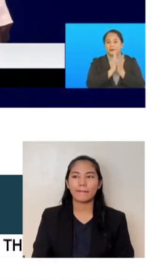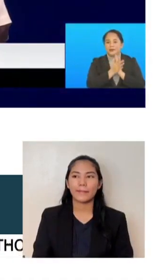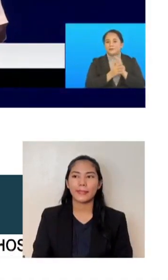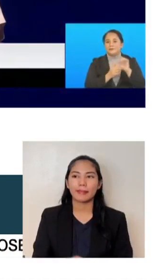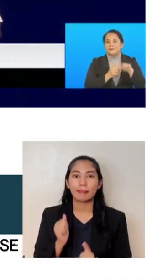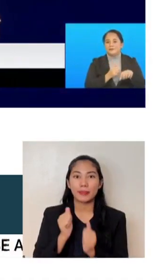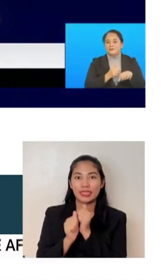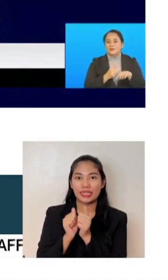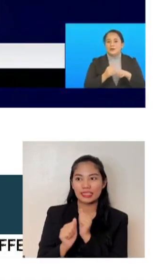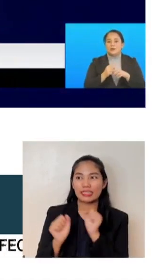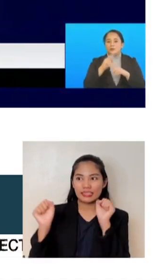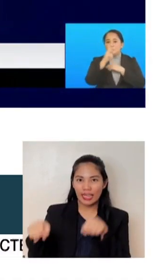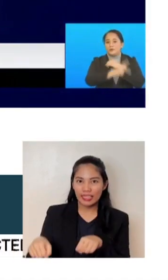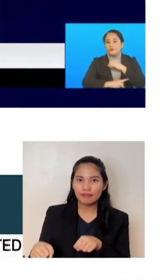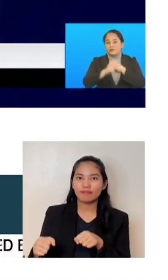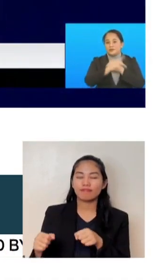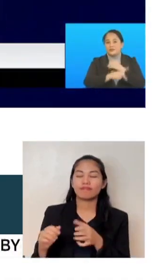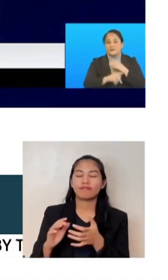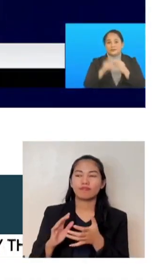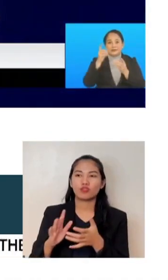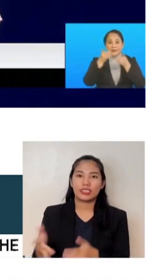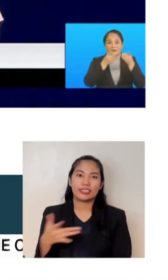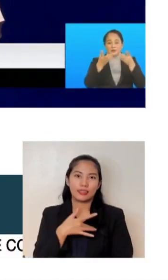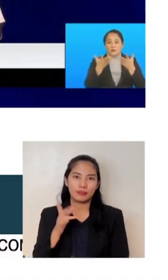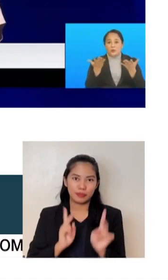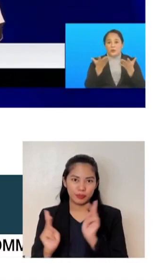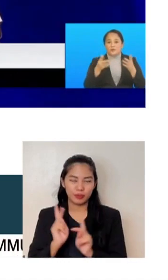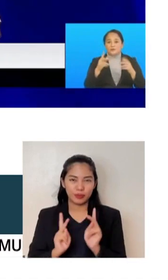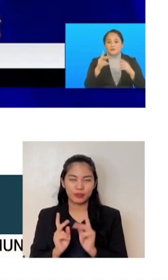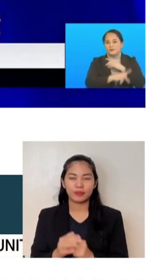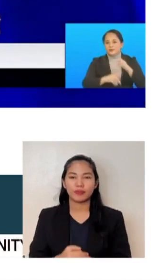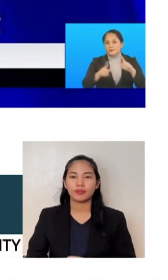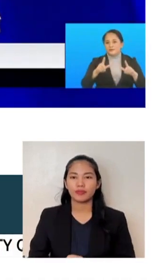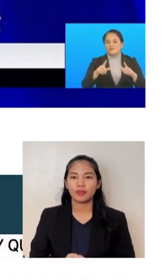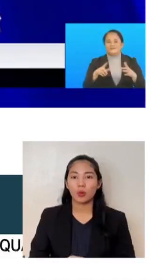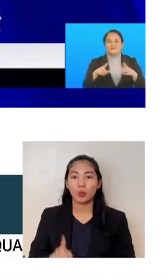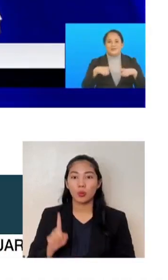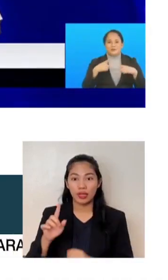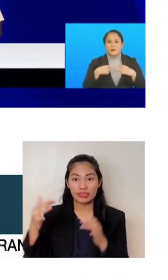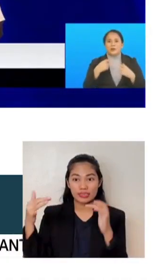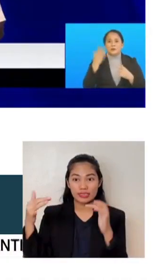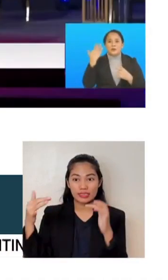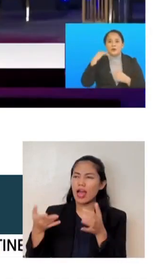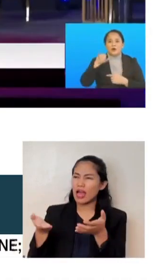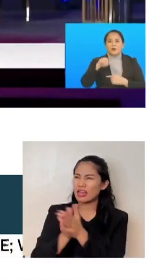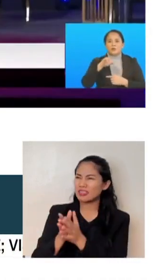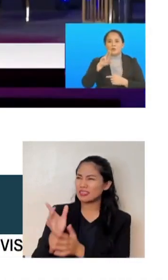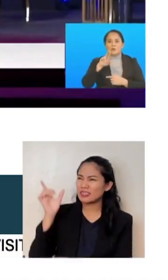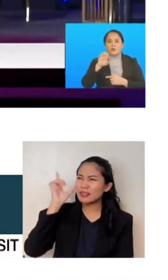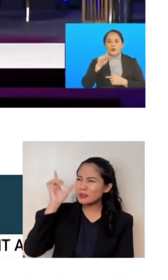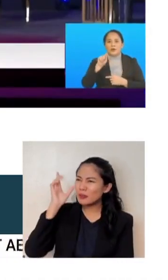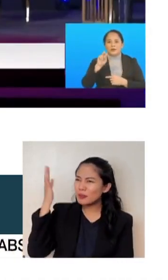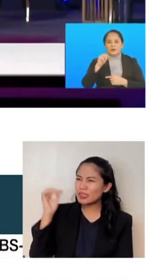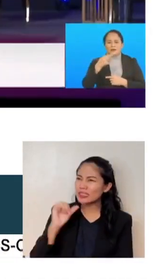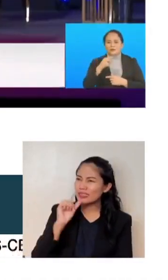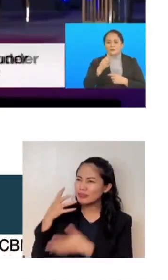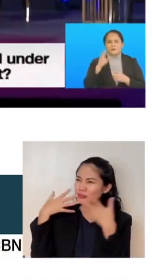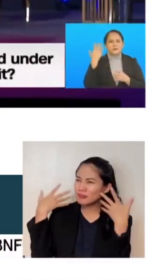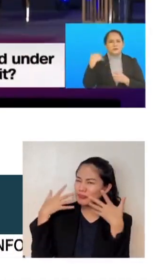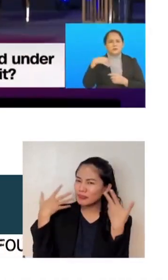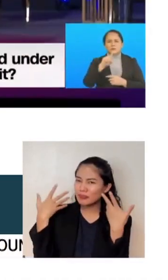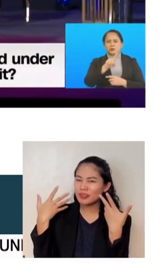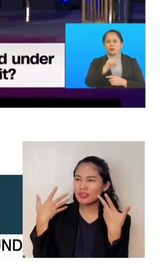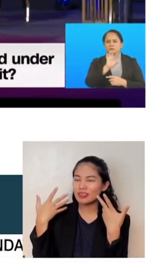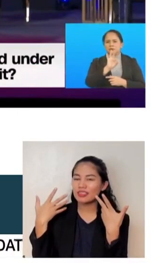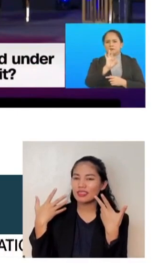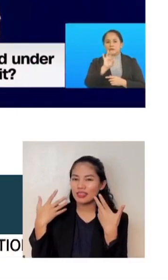I think in one of the forums, somebody asked him why he's not smiling. So I think this is part